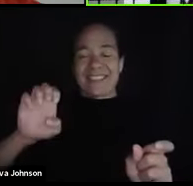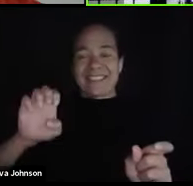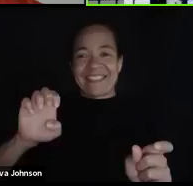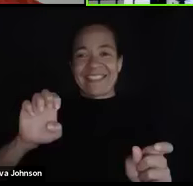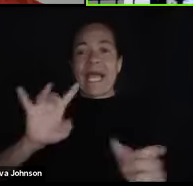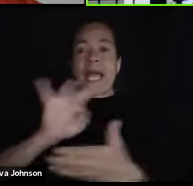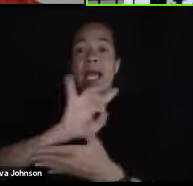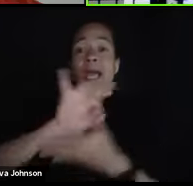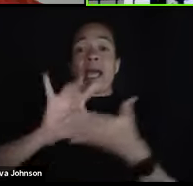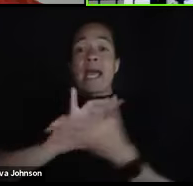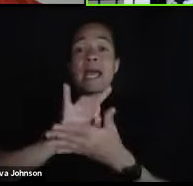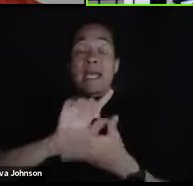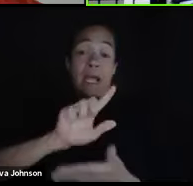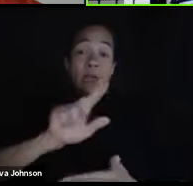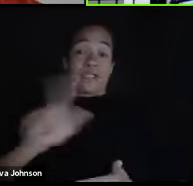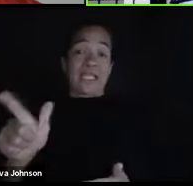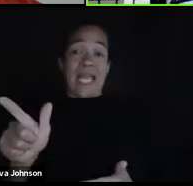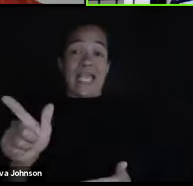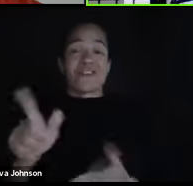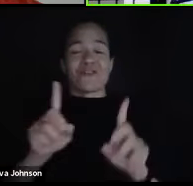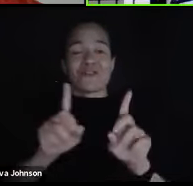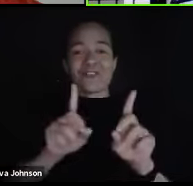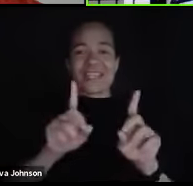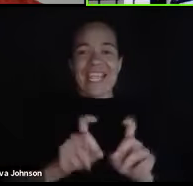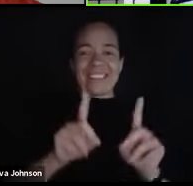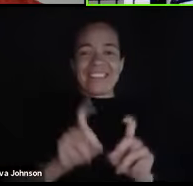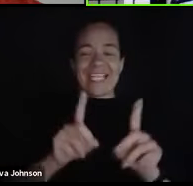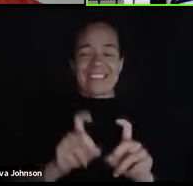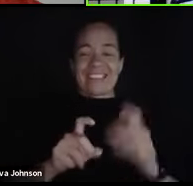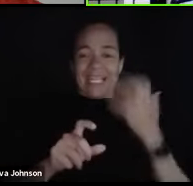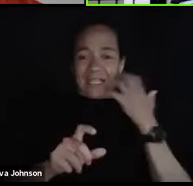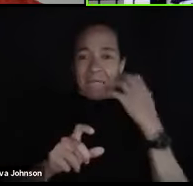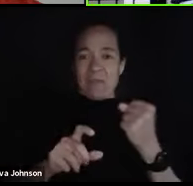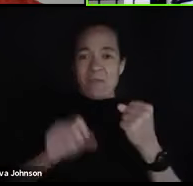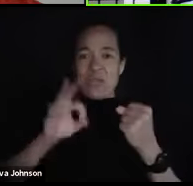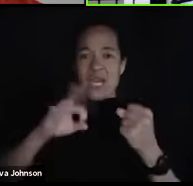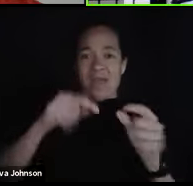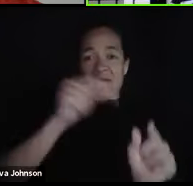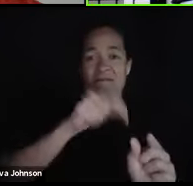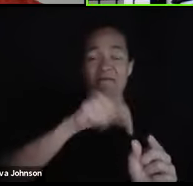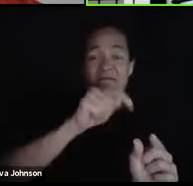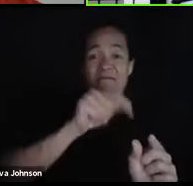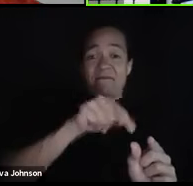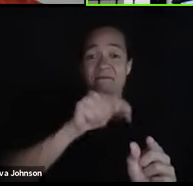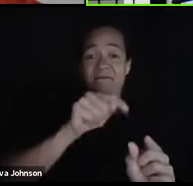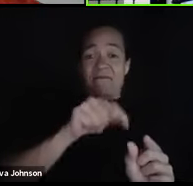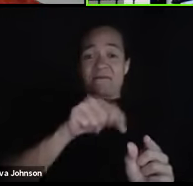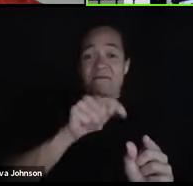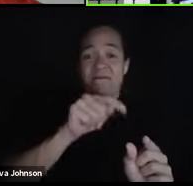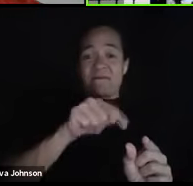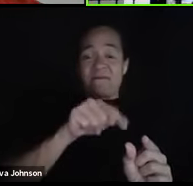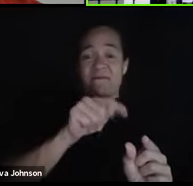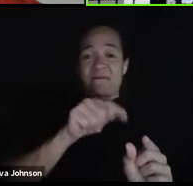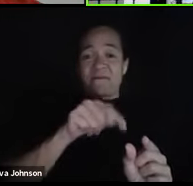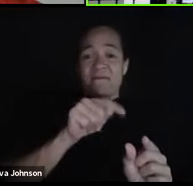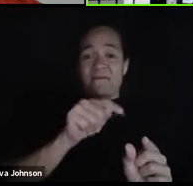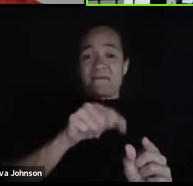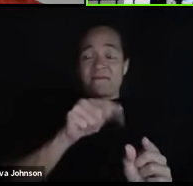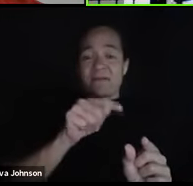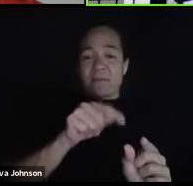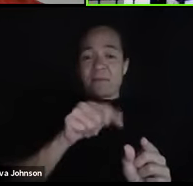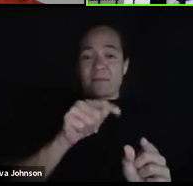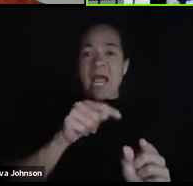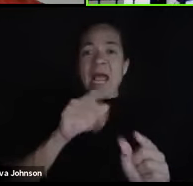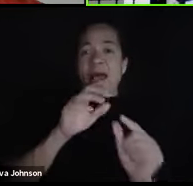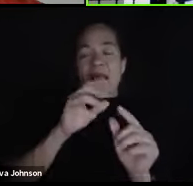hours later, they tested the memory of the cockroaches on who could remember what running them the correct